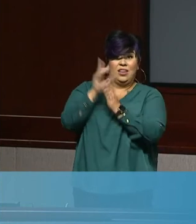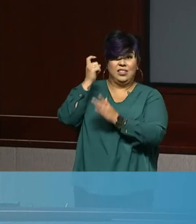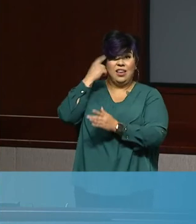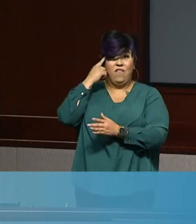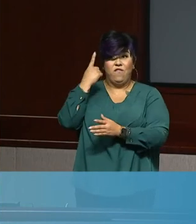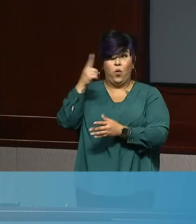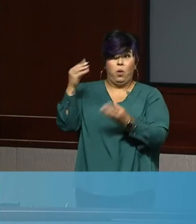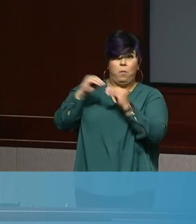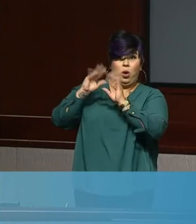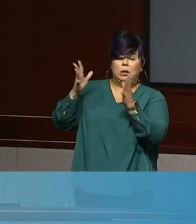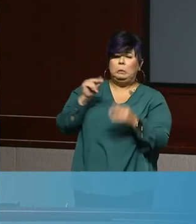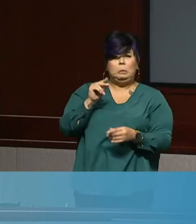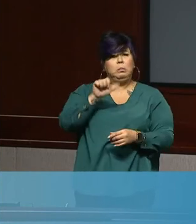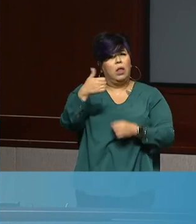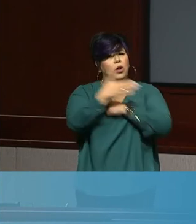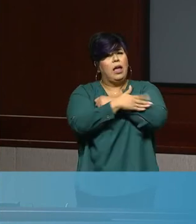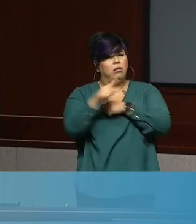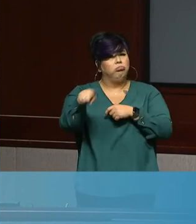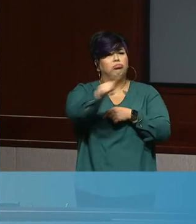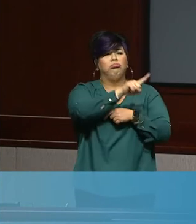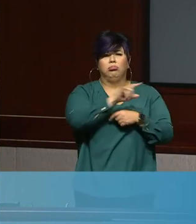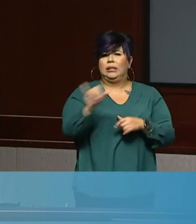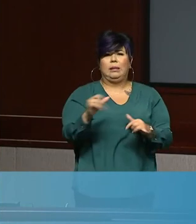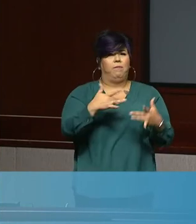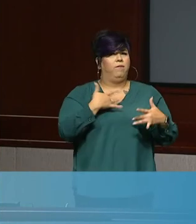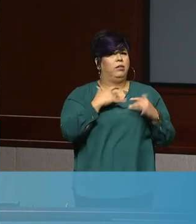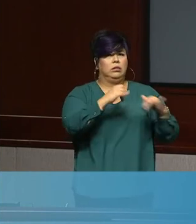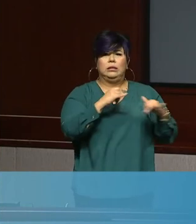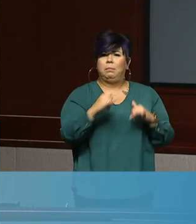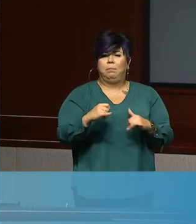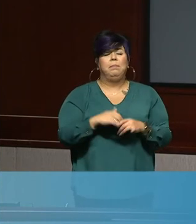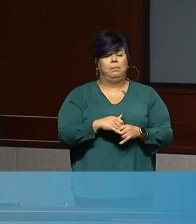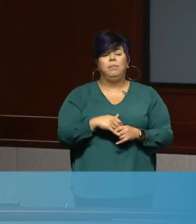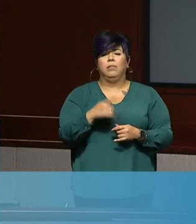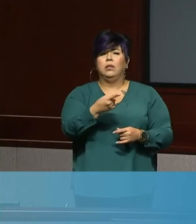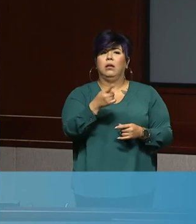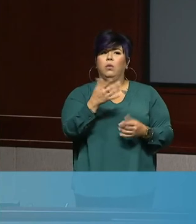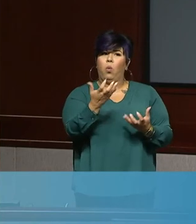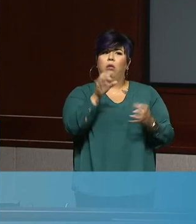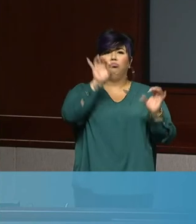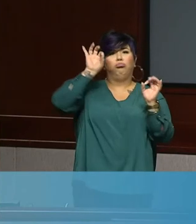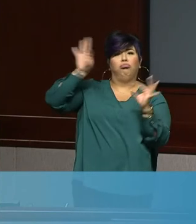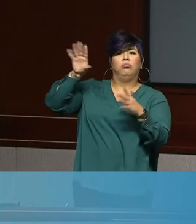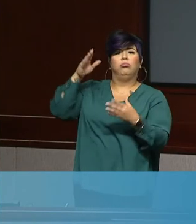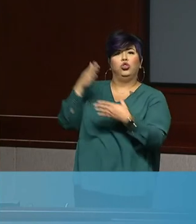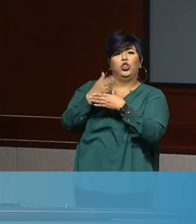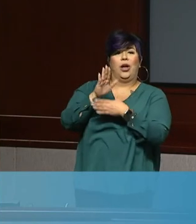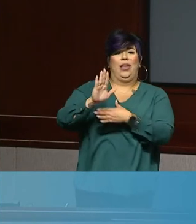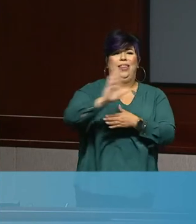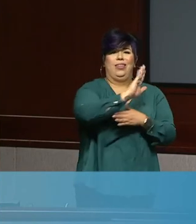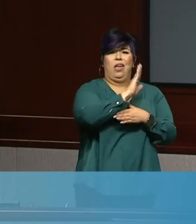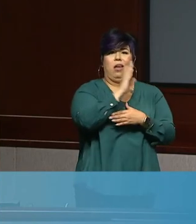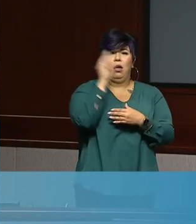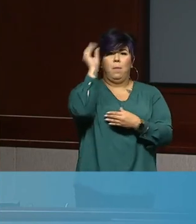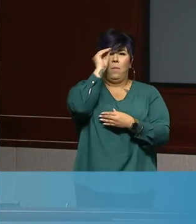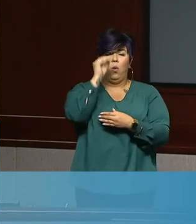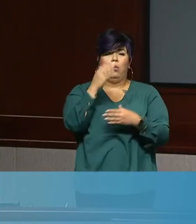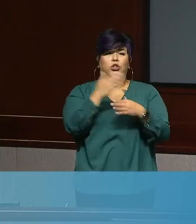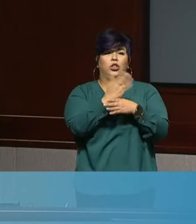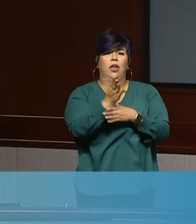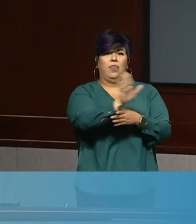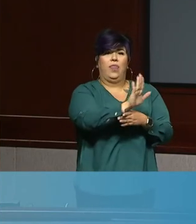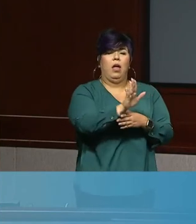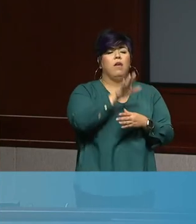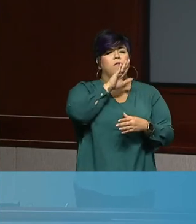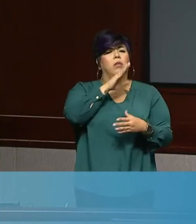I believe other counties will be joining us and, uh, providing their input to the governor, uh, doing their own resolutions and their